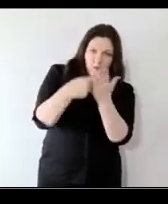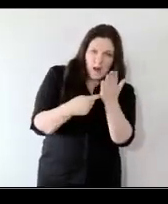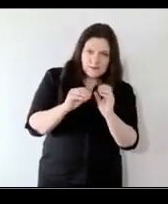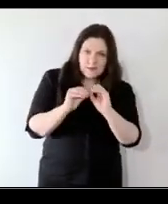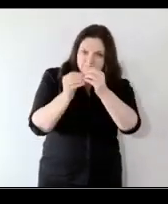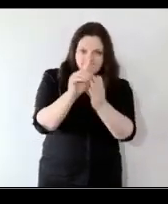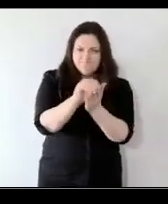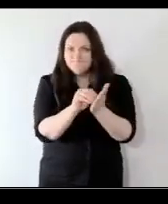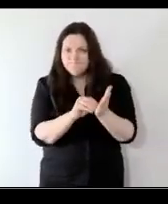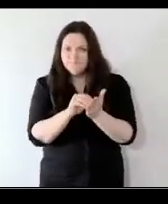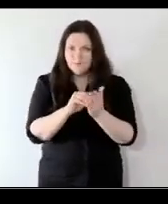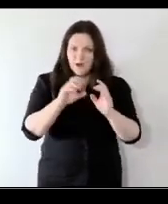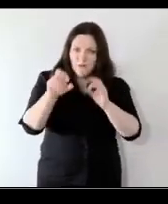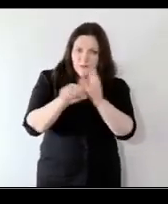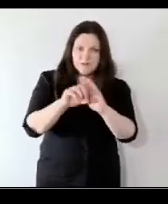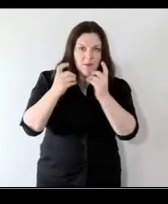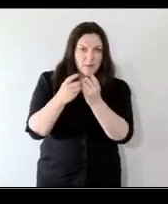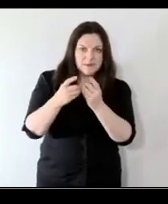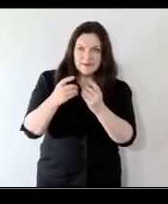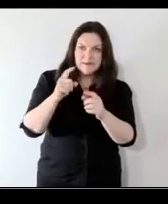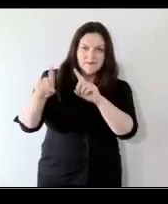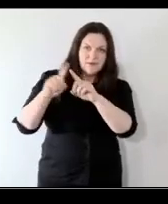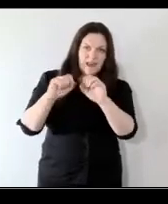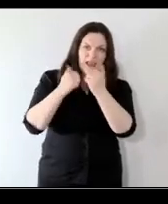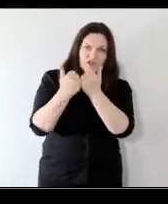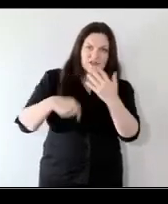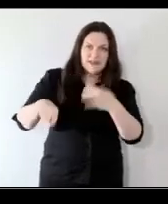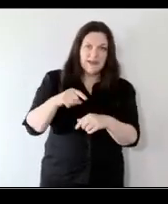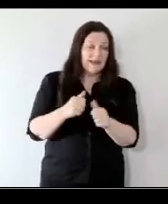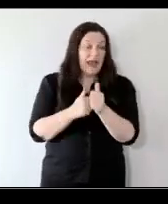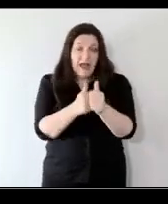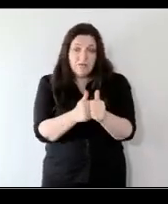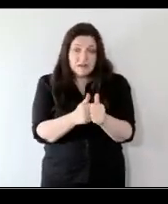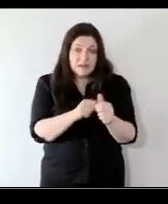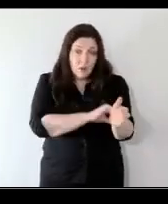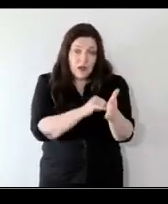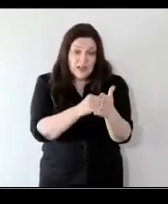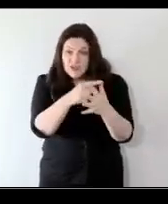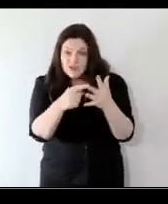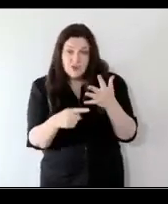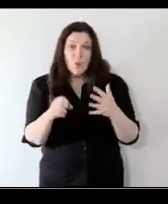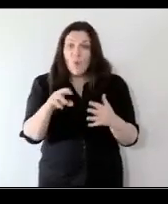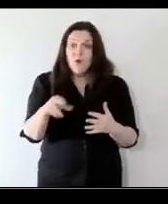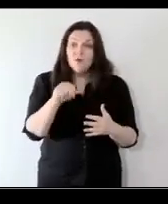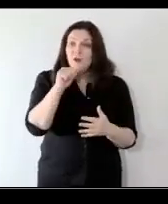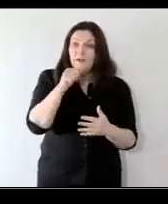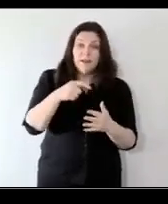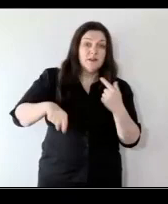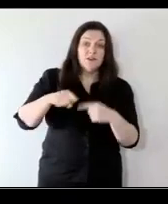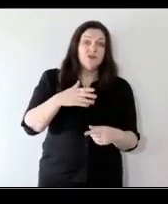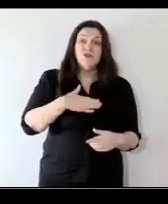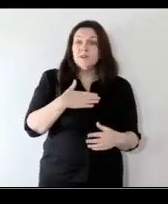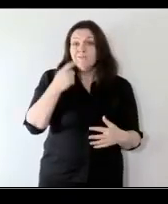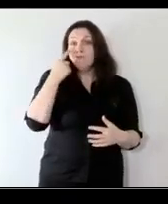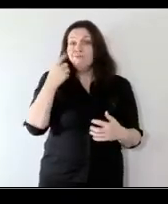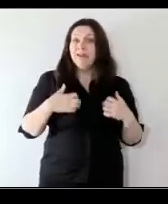in a government department or a state agency. You might be somebody from an advocacy organization or an NGO or you might not be from any of that. You're